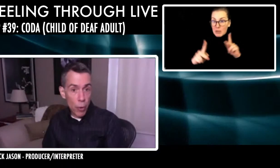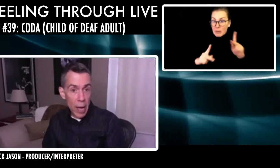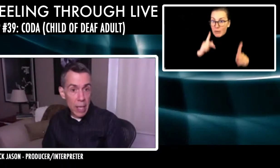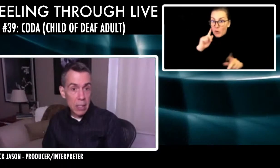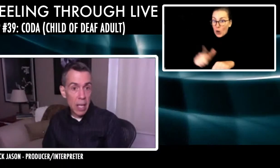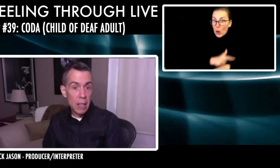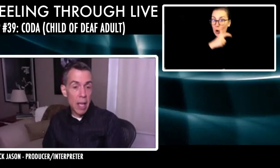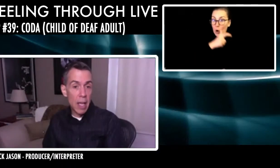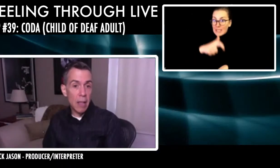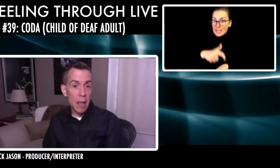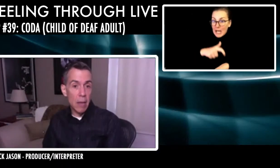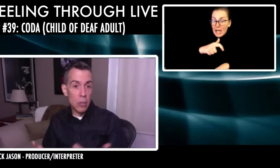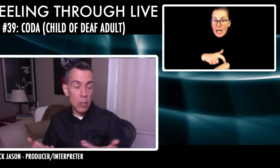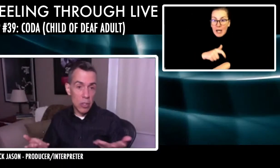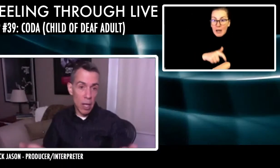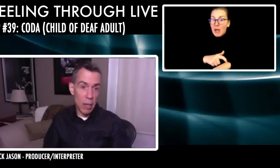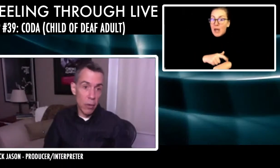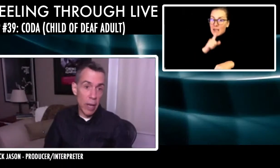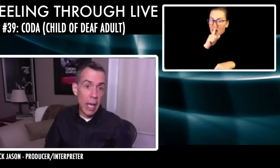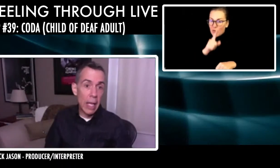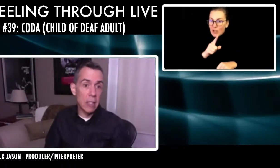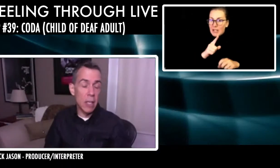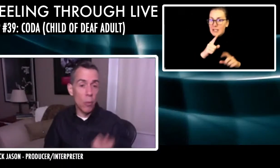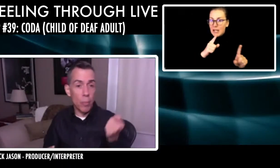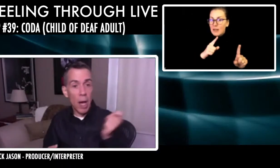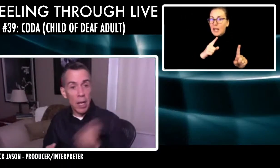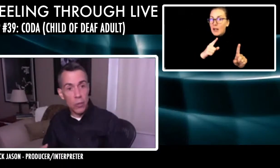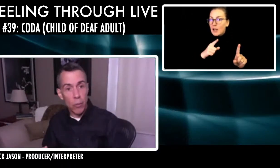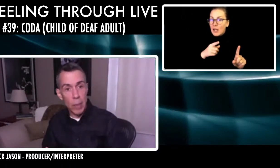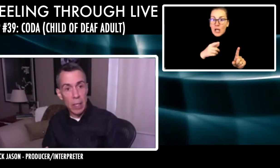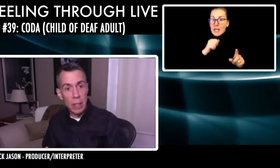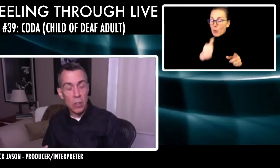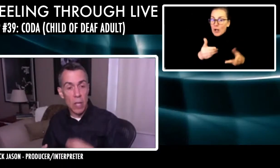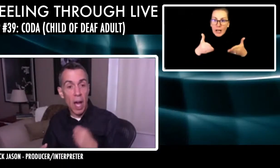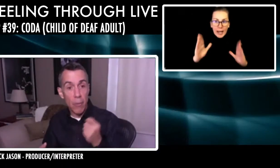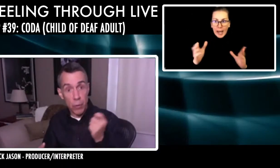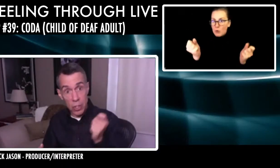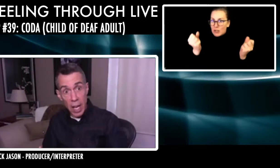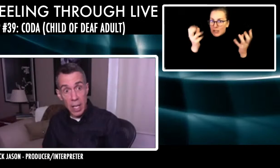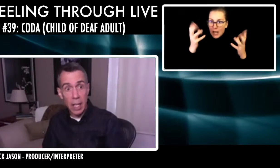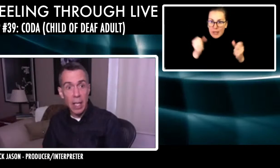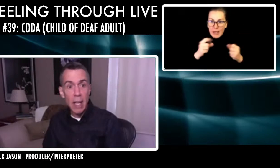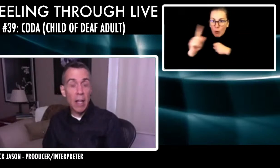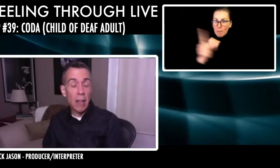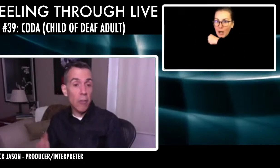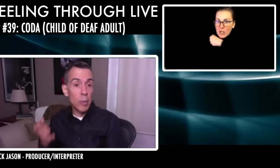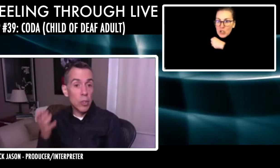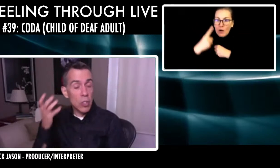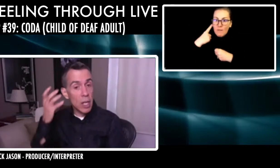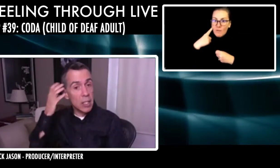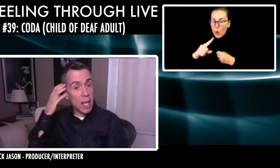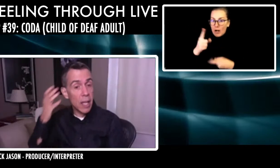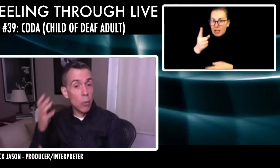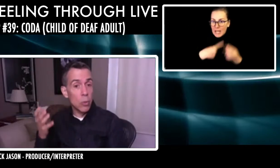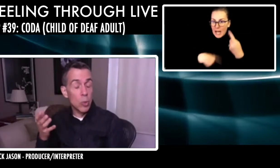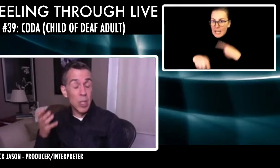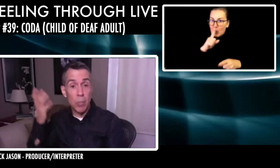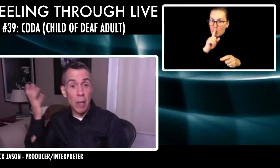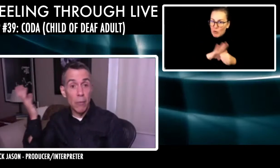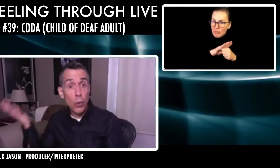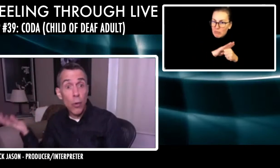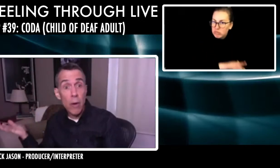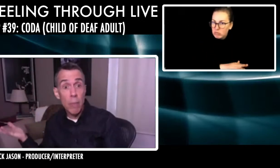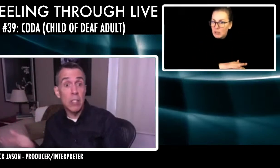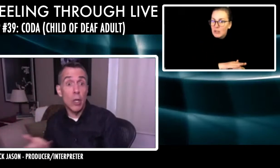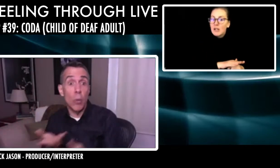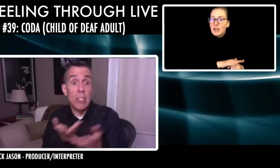was repressed. They, they, they, you know, sound on their hands, they were punished for being sought for signing. A lot of them associated sign language with the